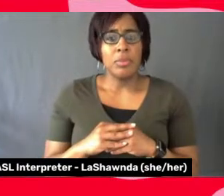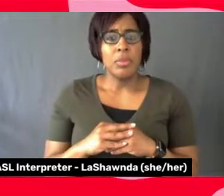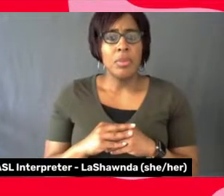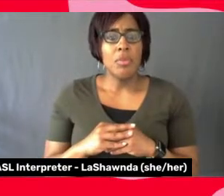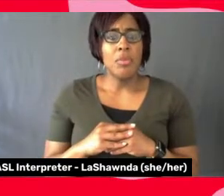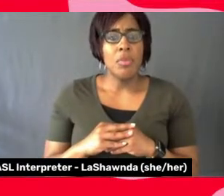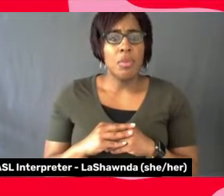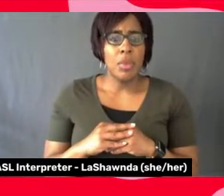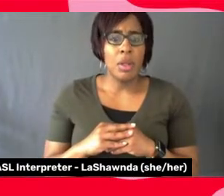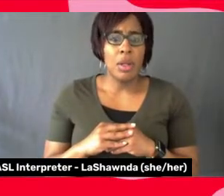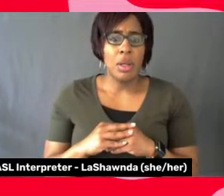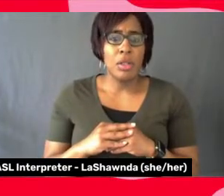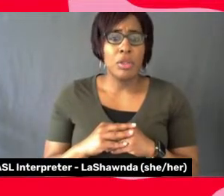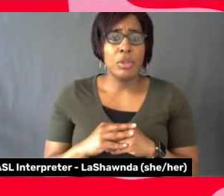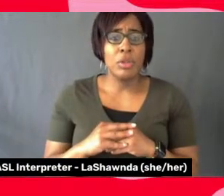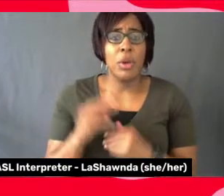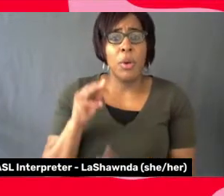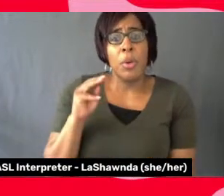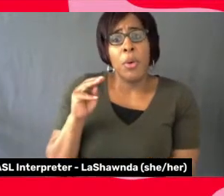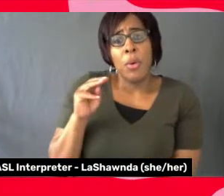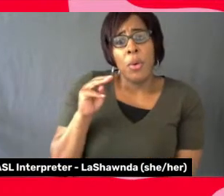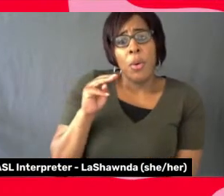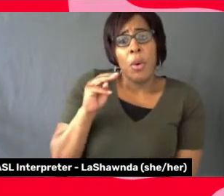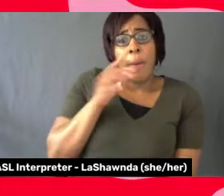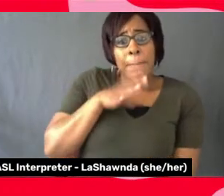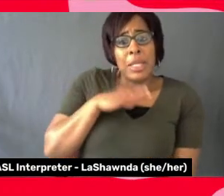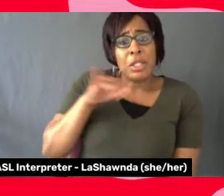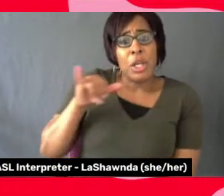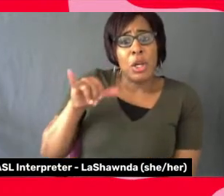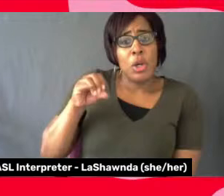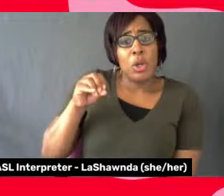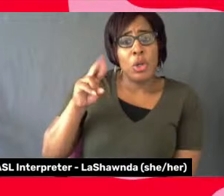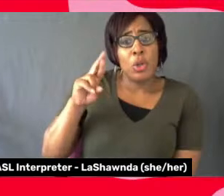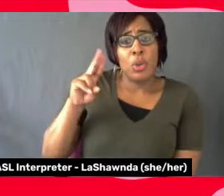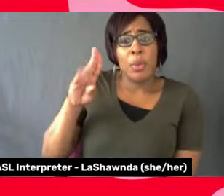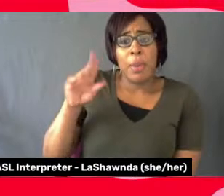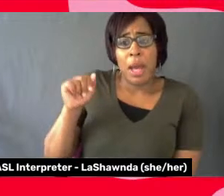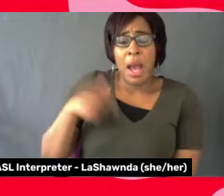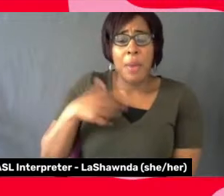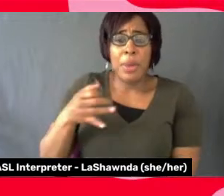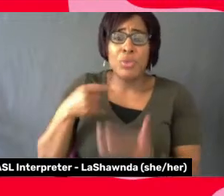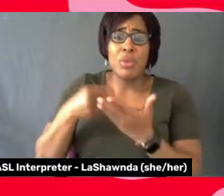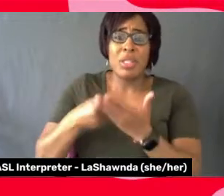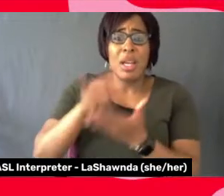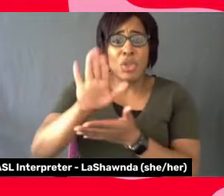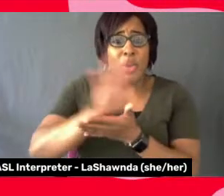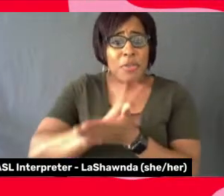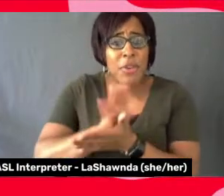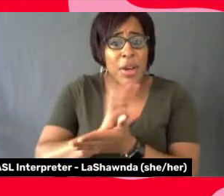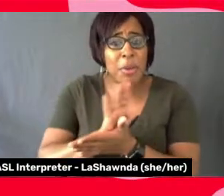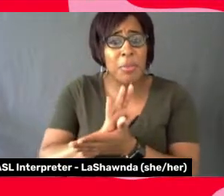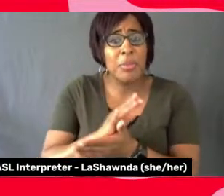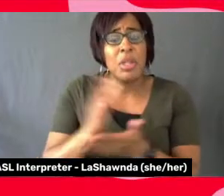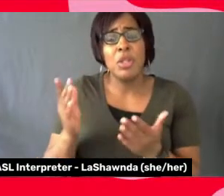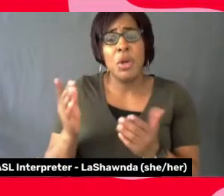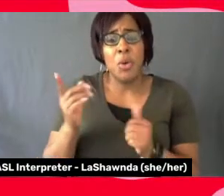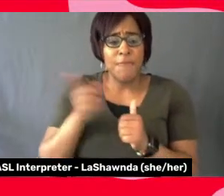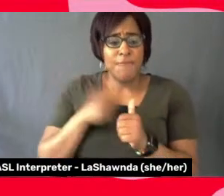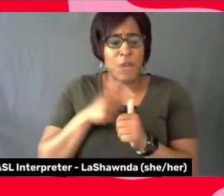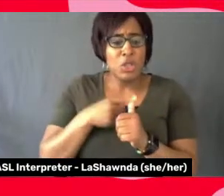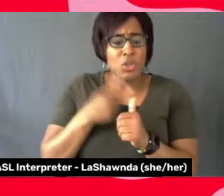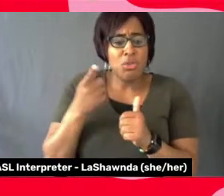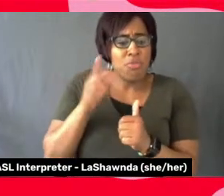about your film. And first and foremost, your inspiration for